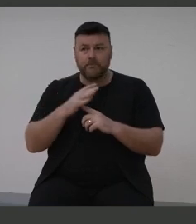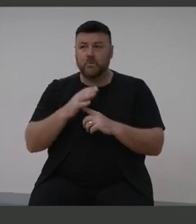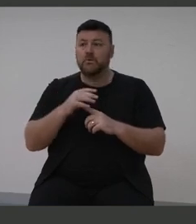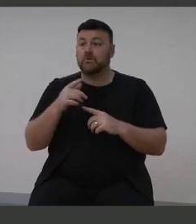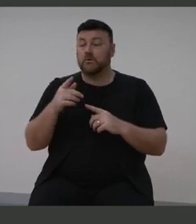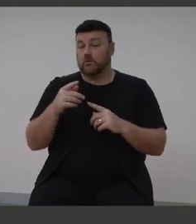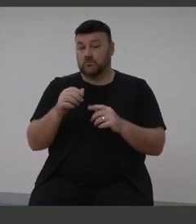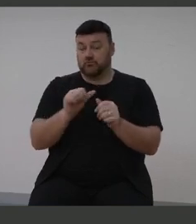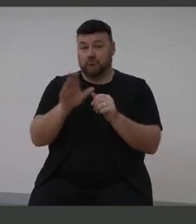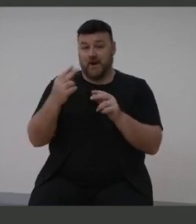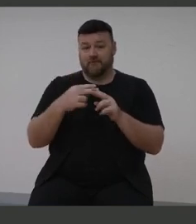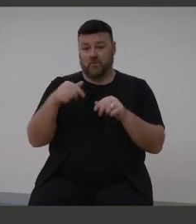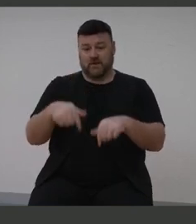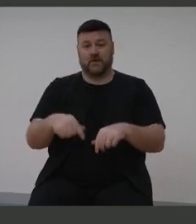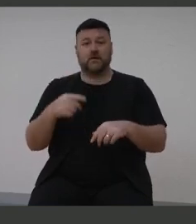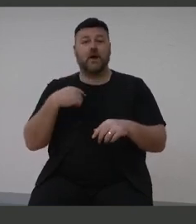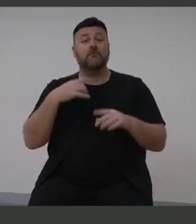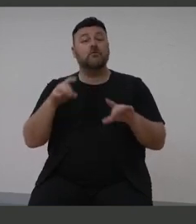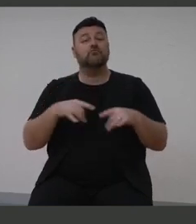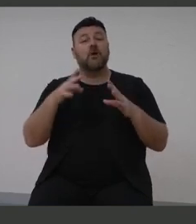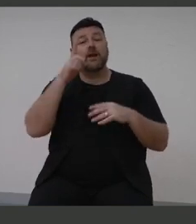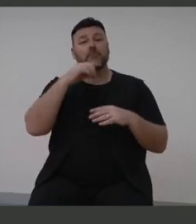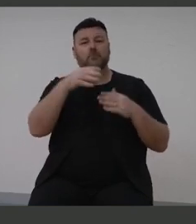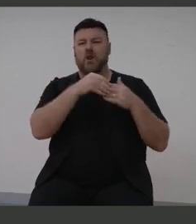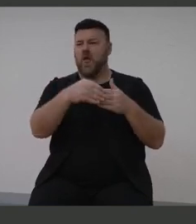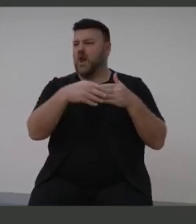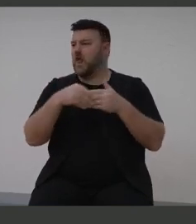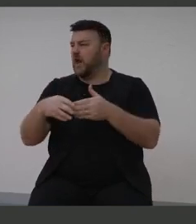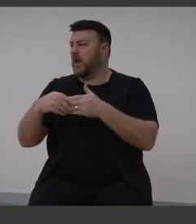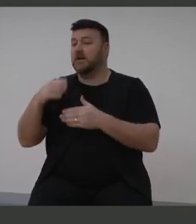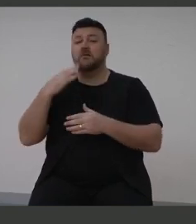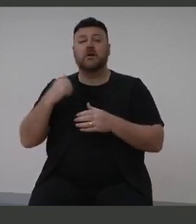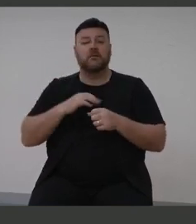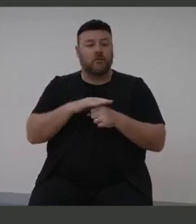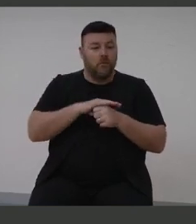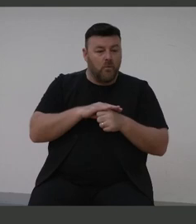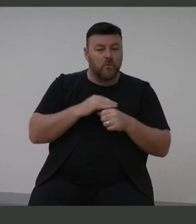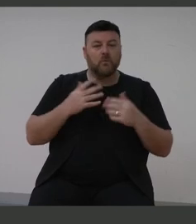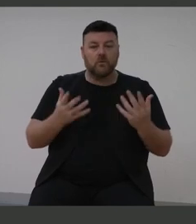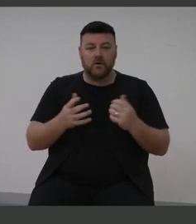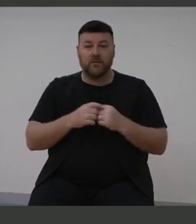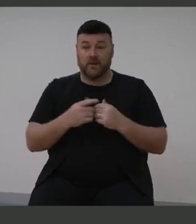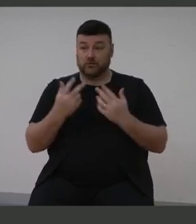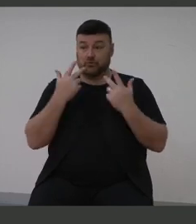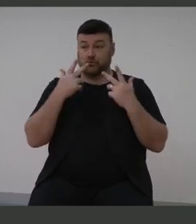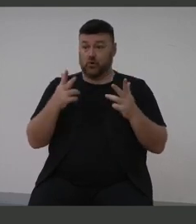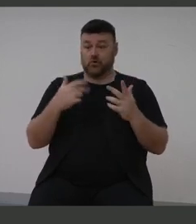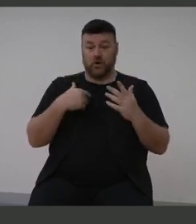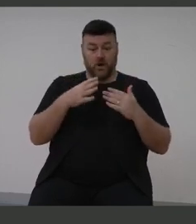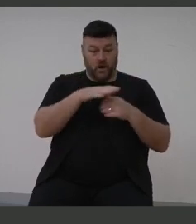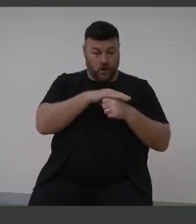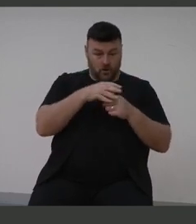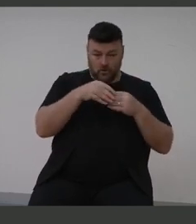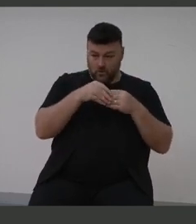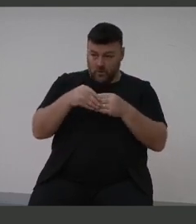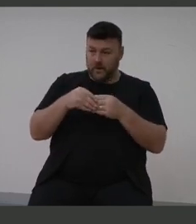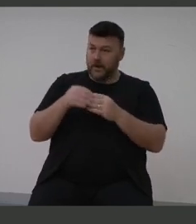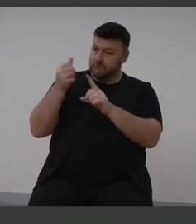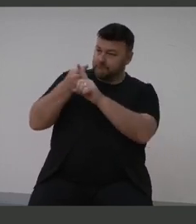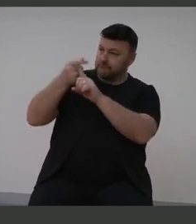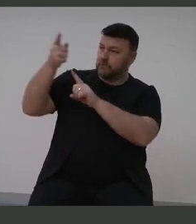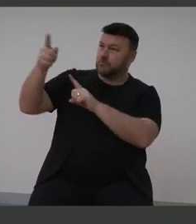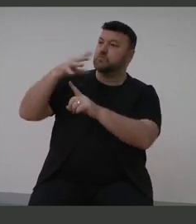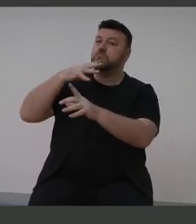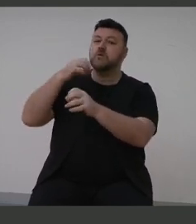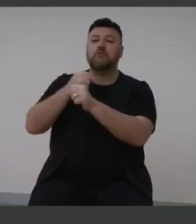as David mentioned earlier. Action and interest from a local level is an impetus for action at a federal level. And we thank everybody for